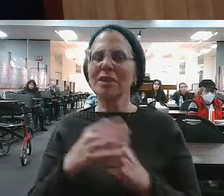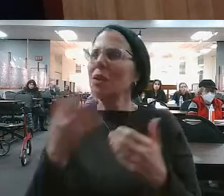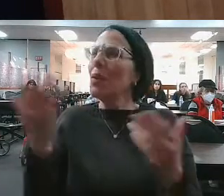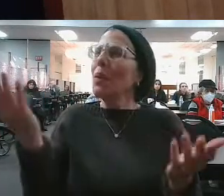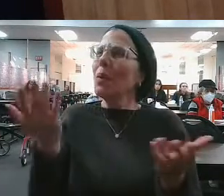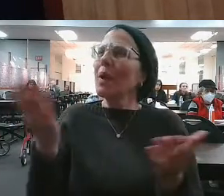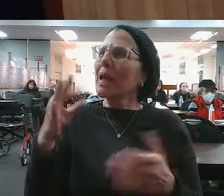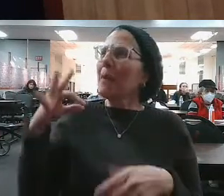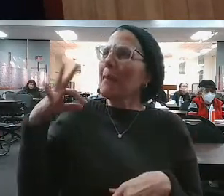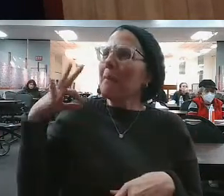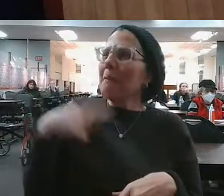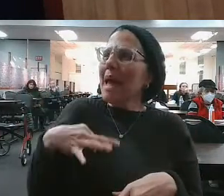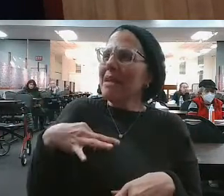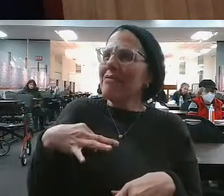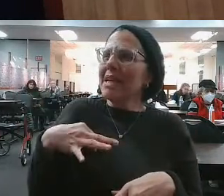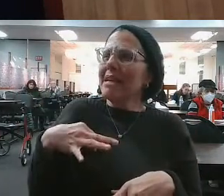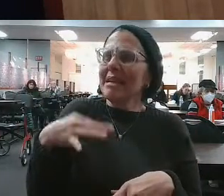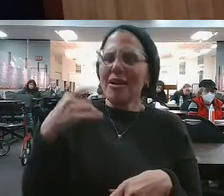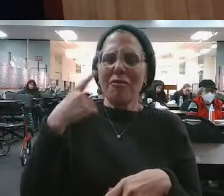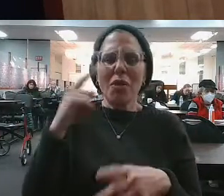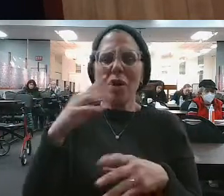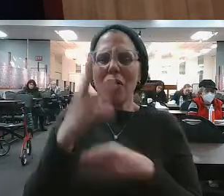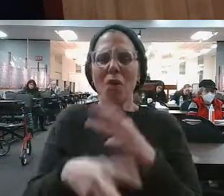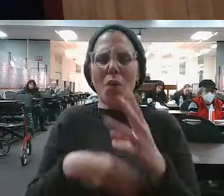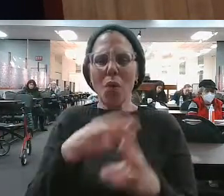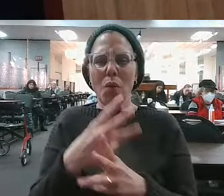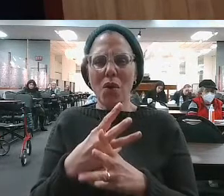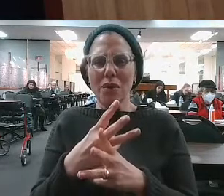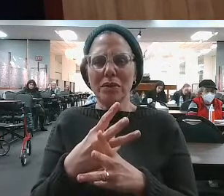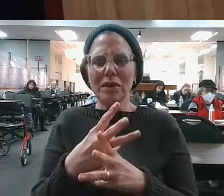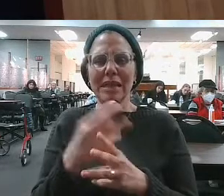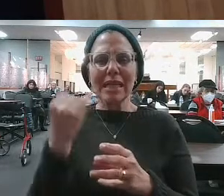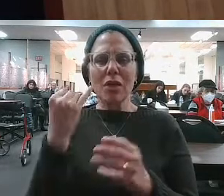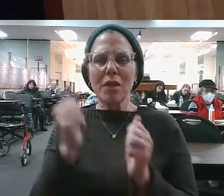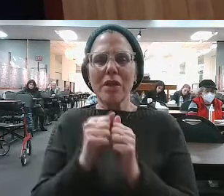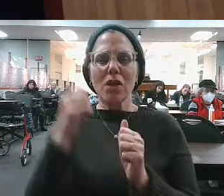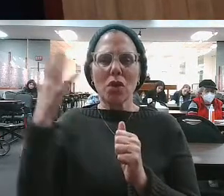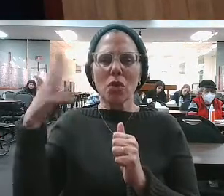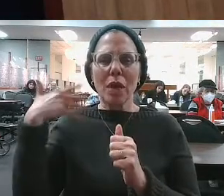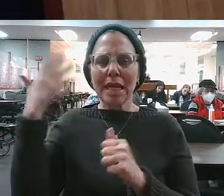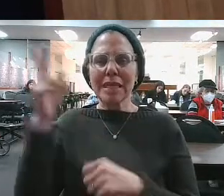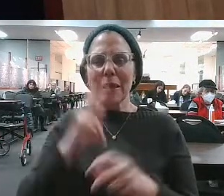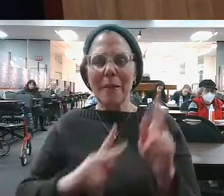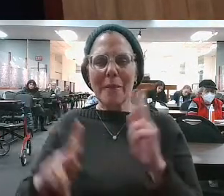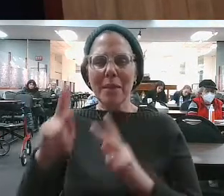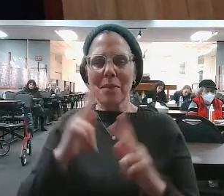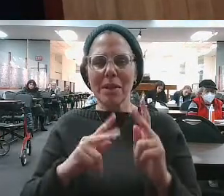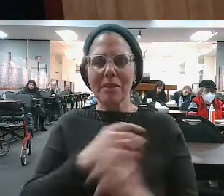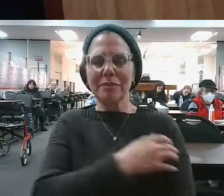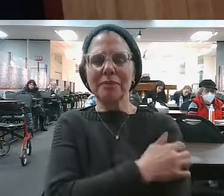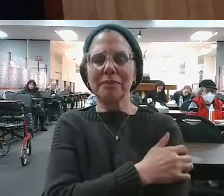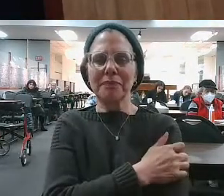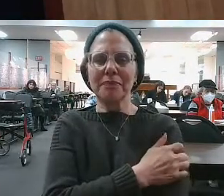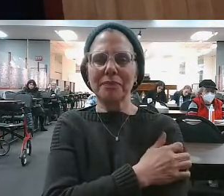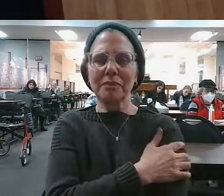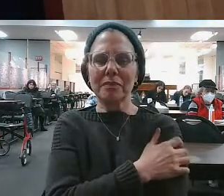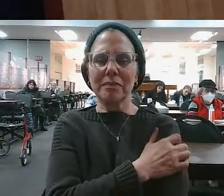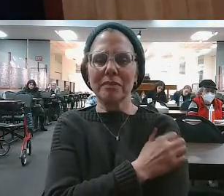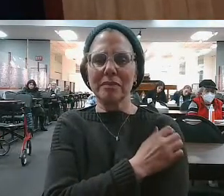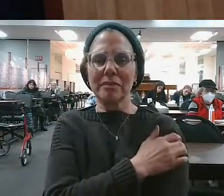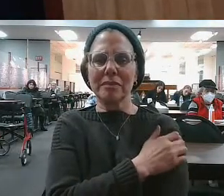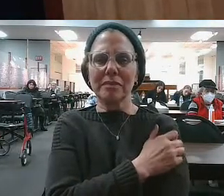What benefit does the world have in a shota? Now, a shota literally is translated as someone who lacks mental capacity.